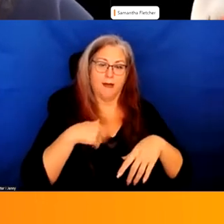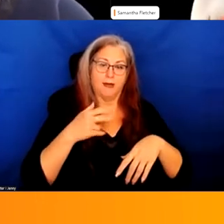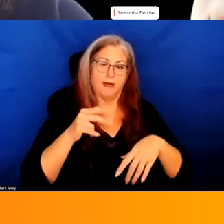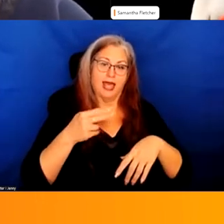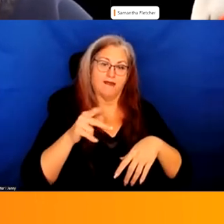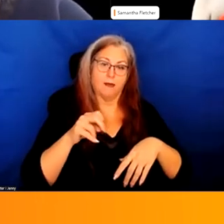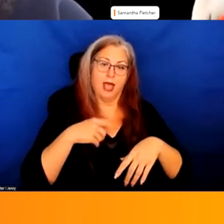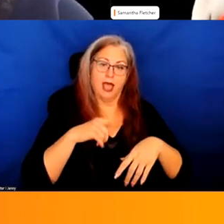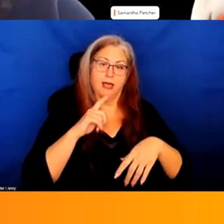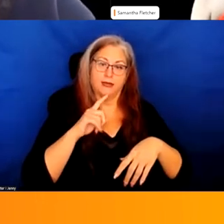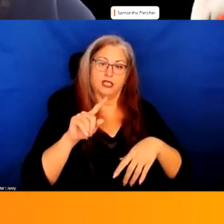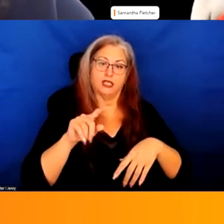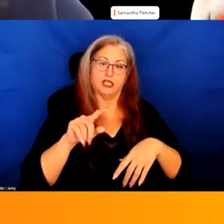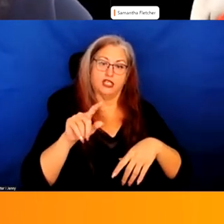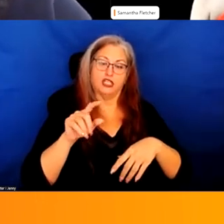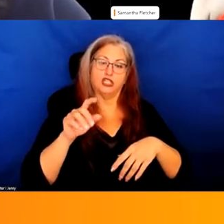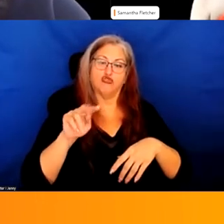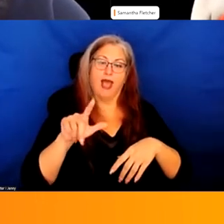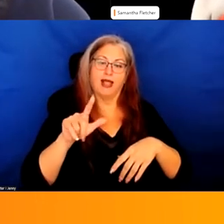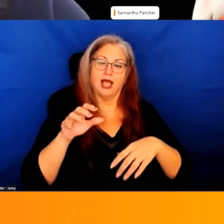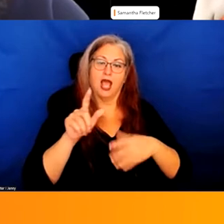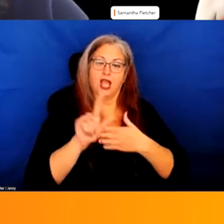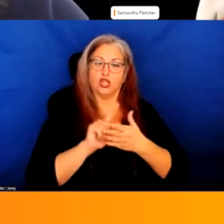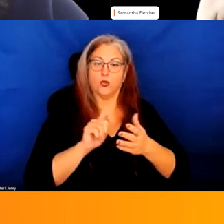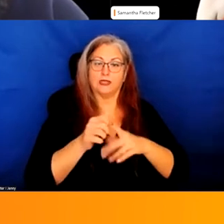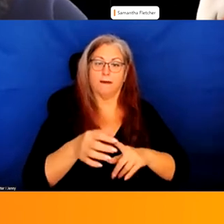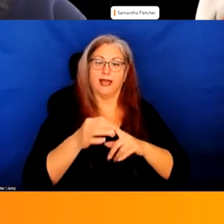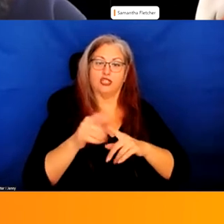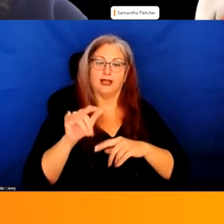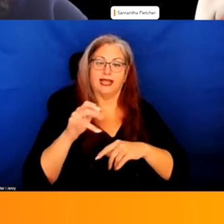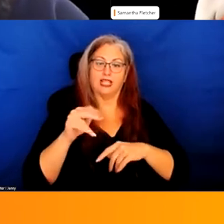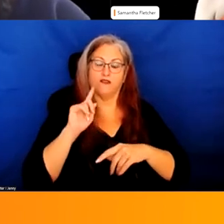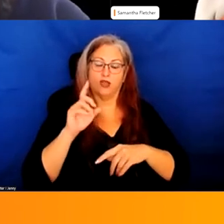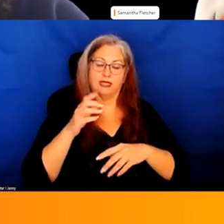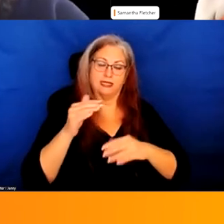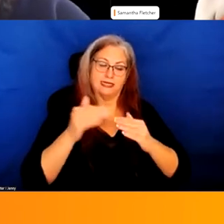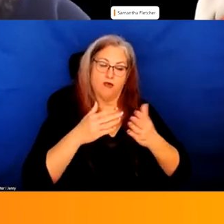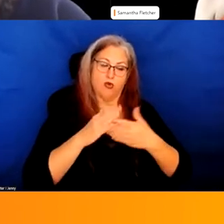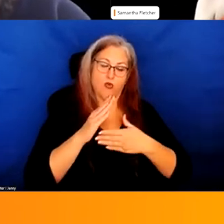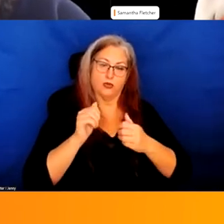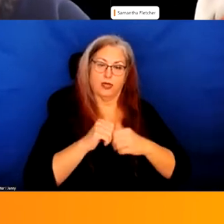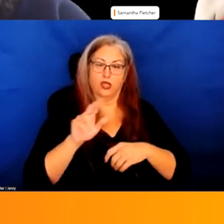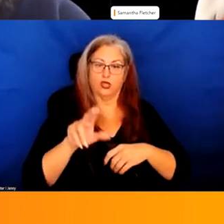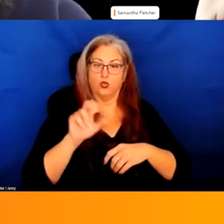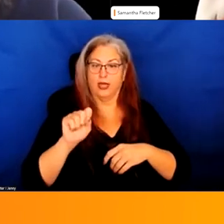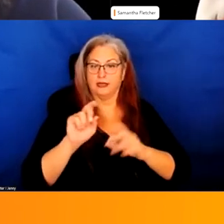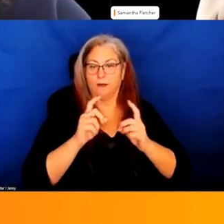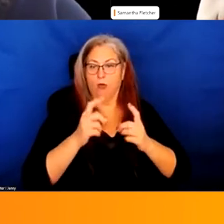Aram. I am a trial attorney with the Special Litigation Section of the Civil Rights Division of the United States Department of Justice.